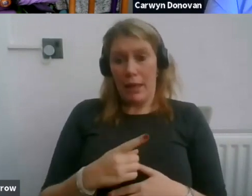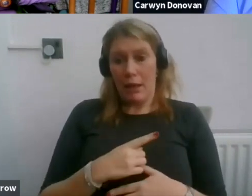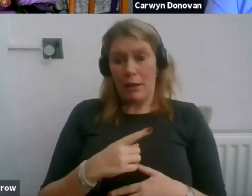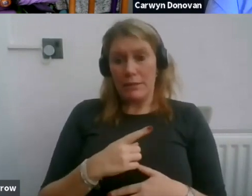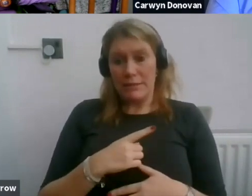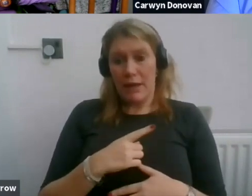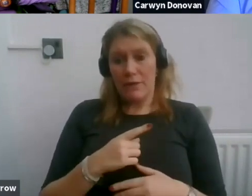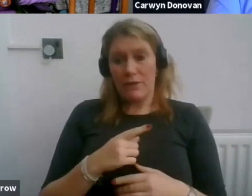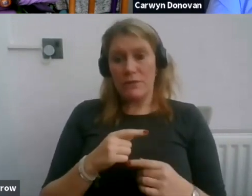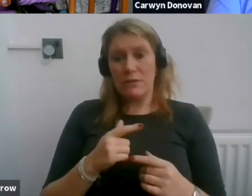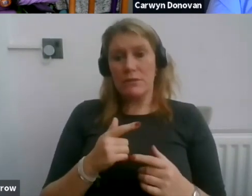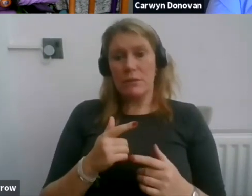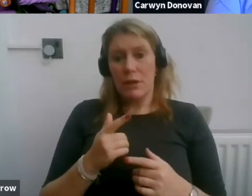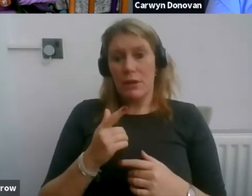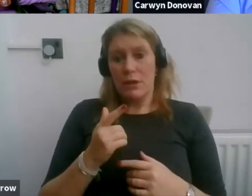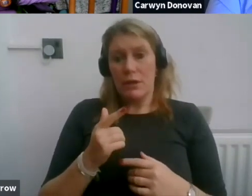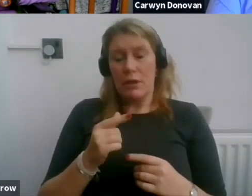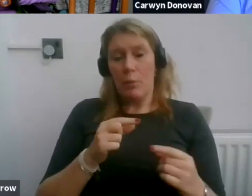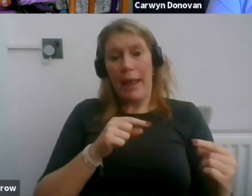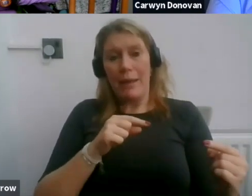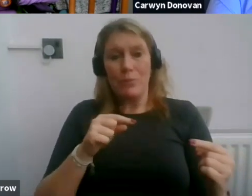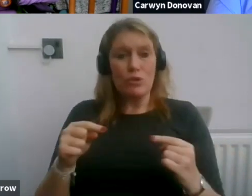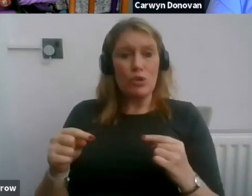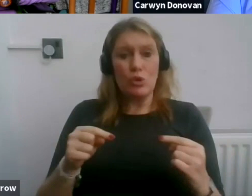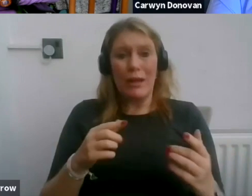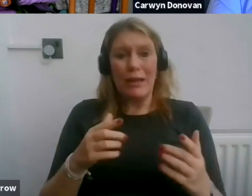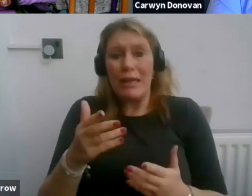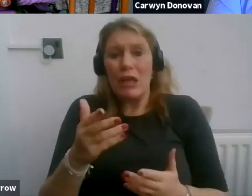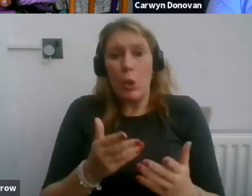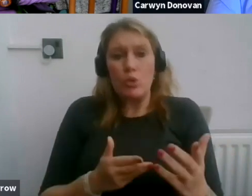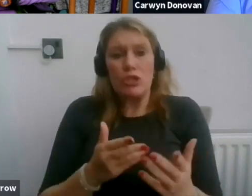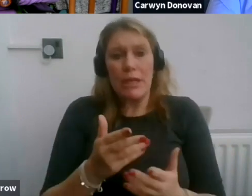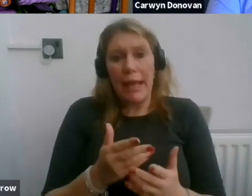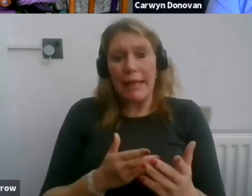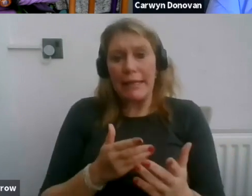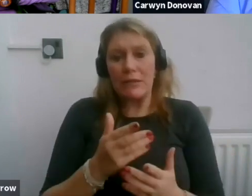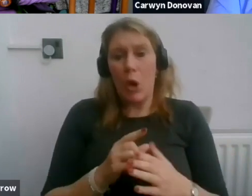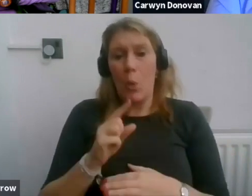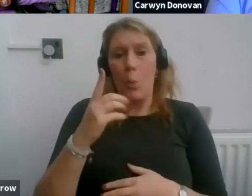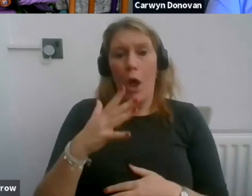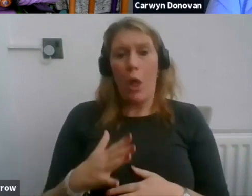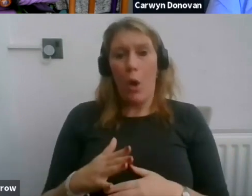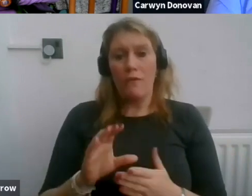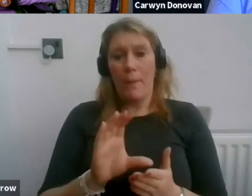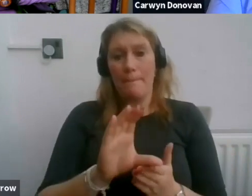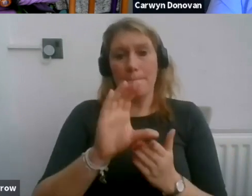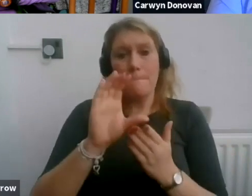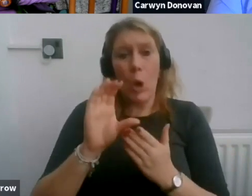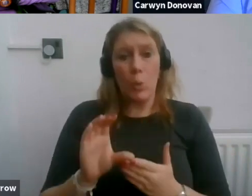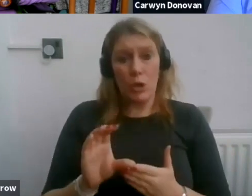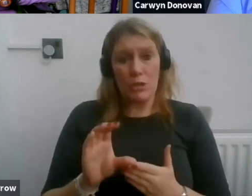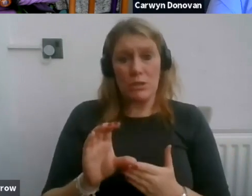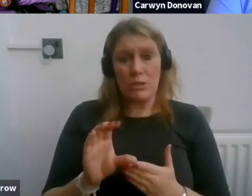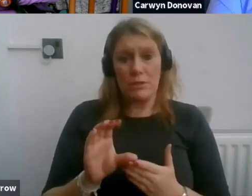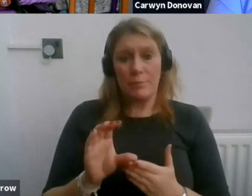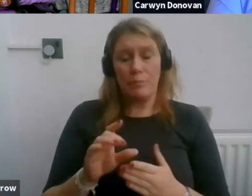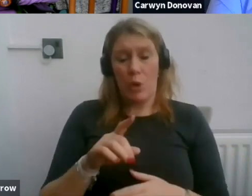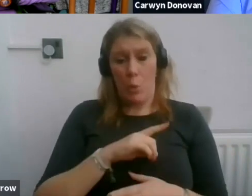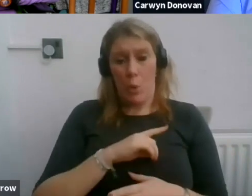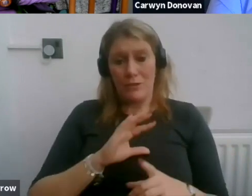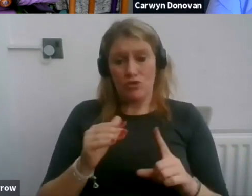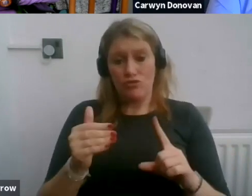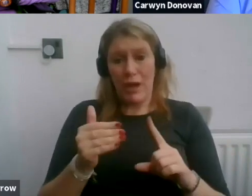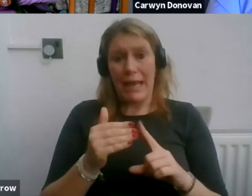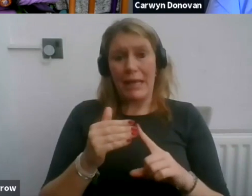of the annual pay rise, we were able to negotiate a one-off bonus to recognise the hard